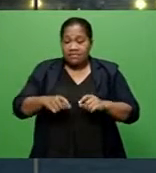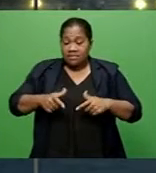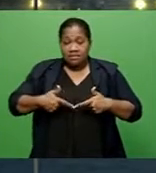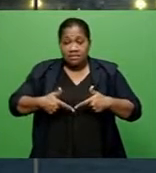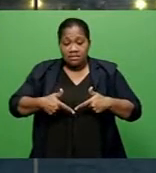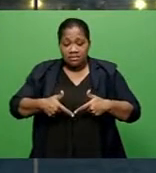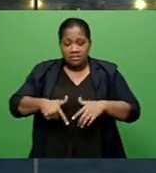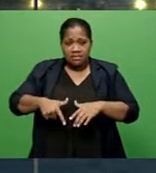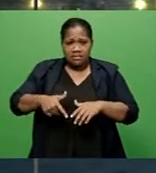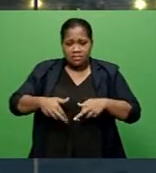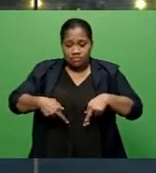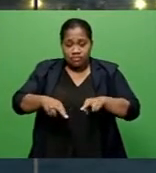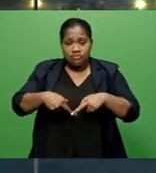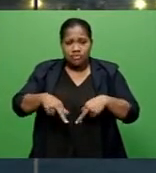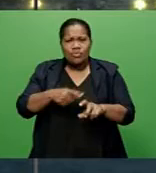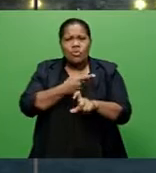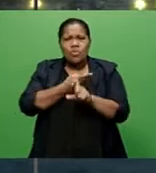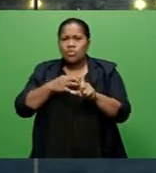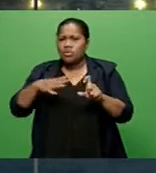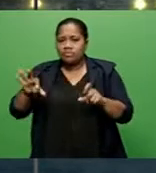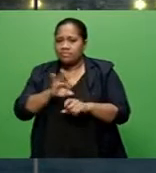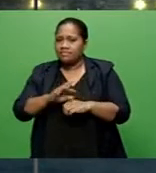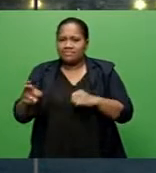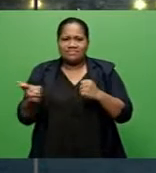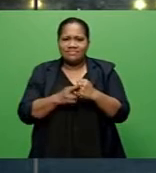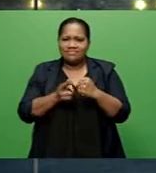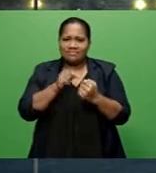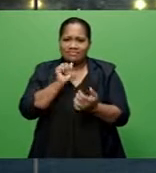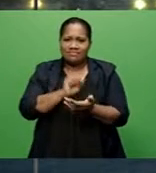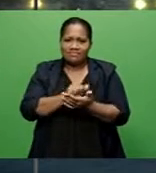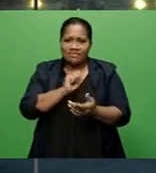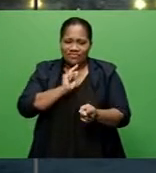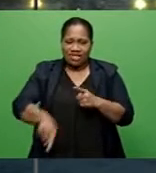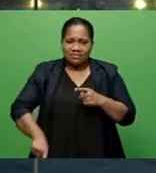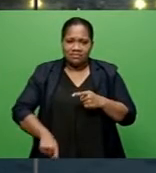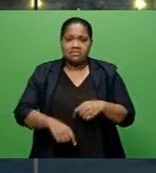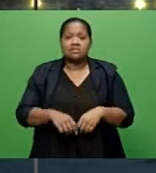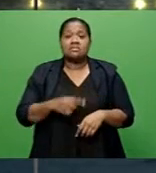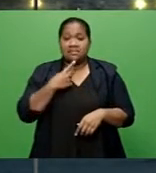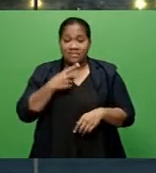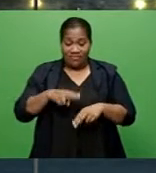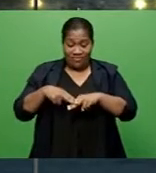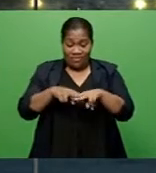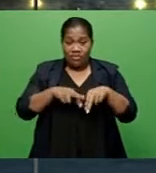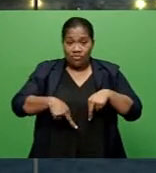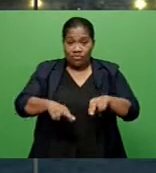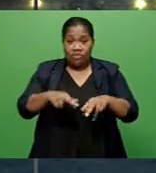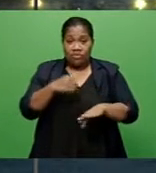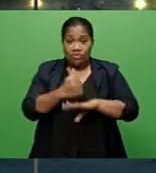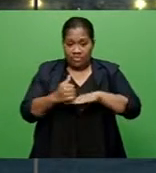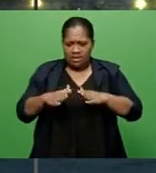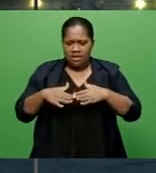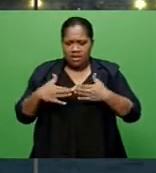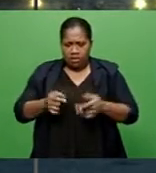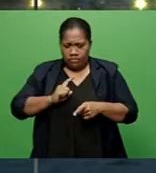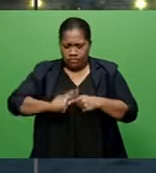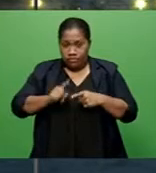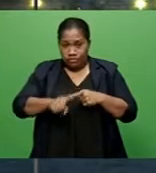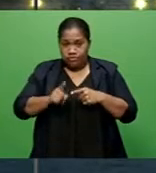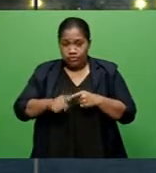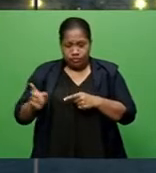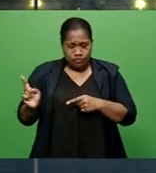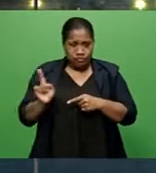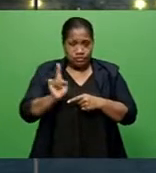Special Administrator Ami Kohli says the main road link has been cut off, but the Fiji Roads Authority is acting quickly to provide alternatives.